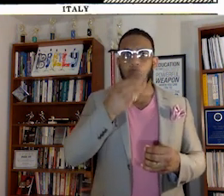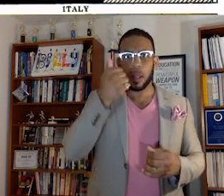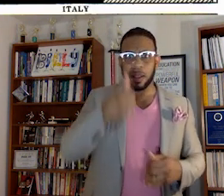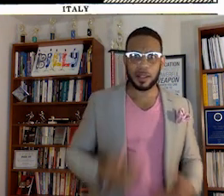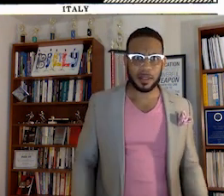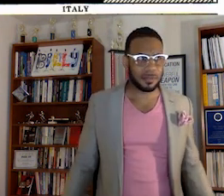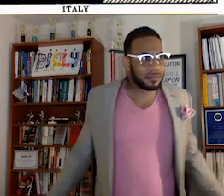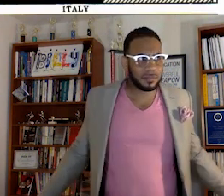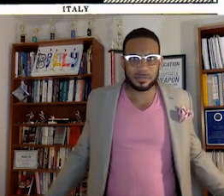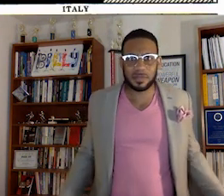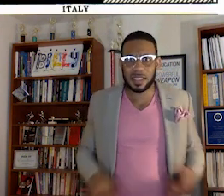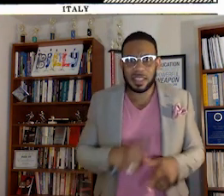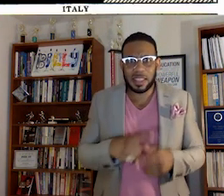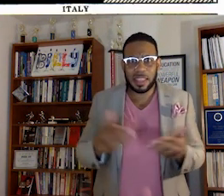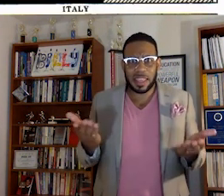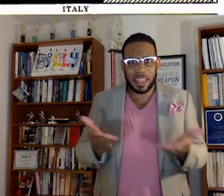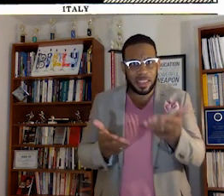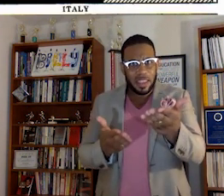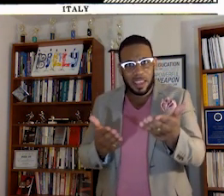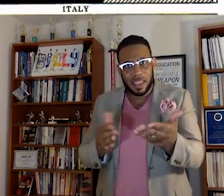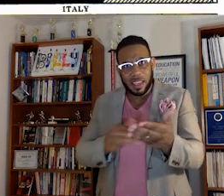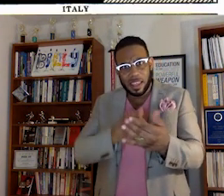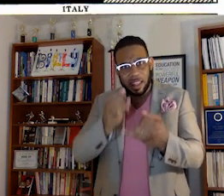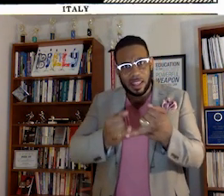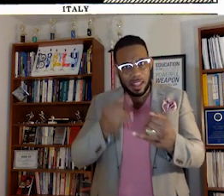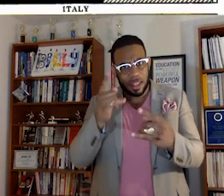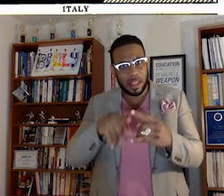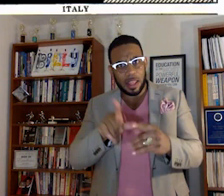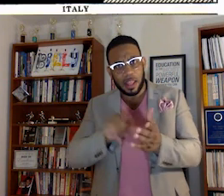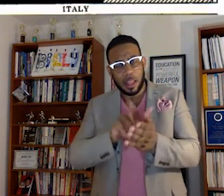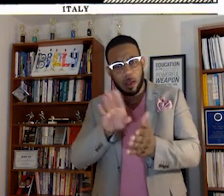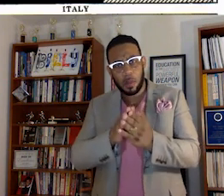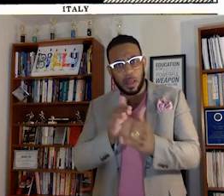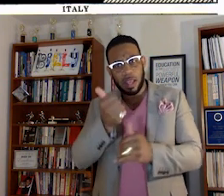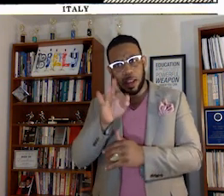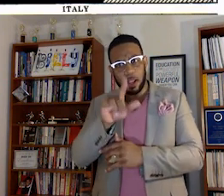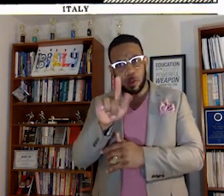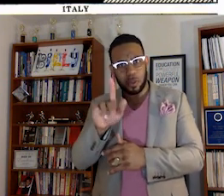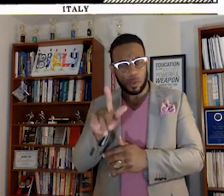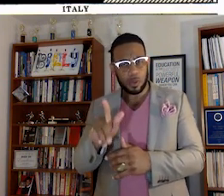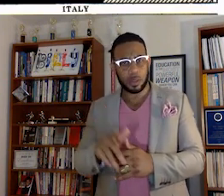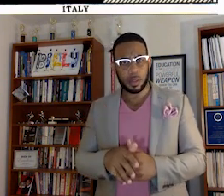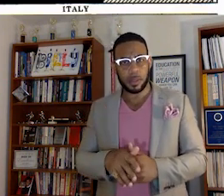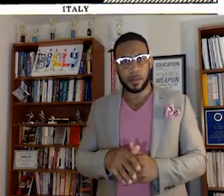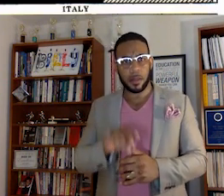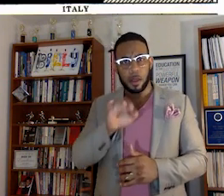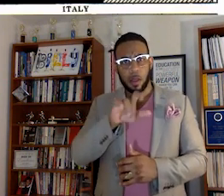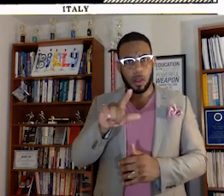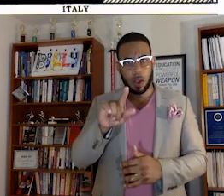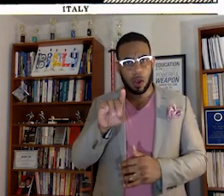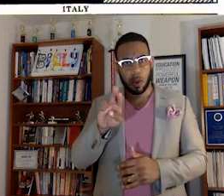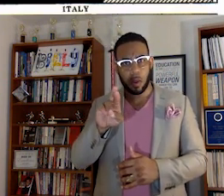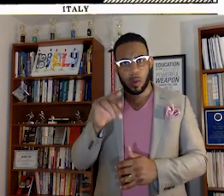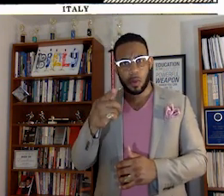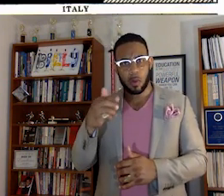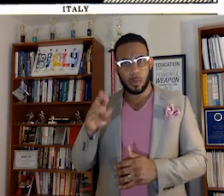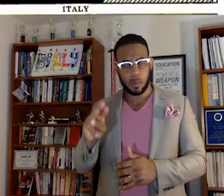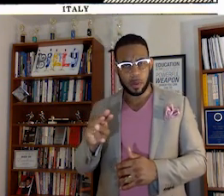Nate then here's the output of his book in 1923 Carl C. Brigham of which